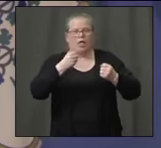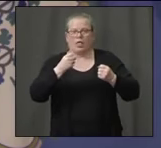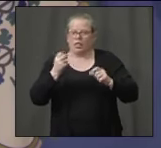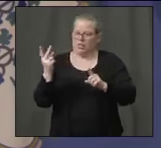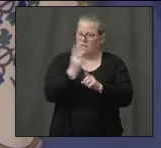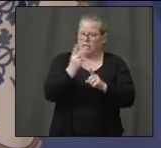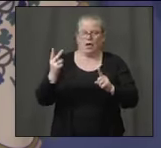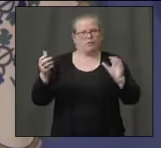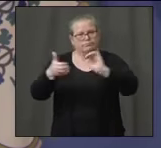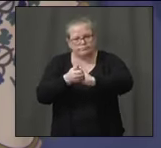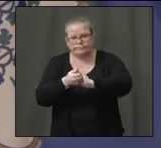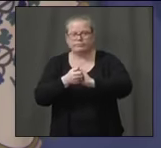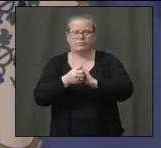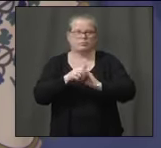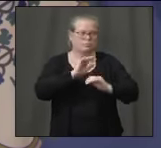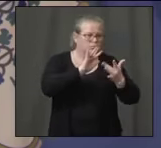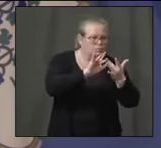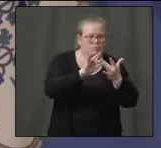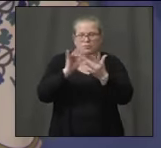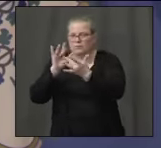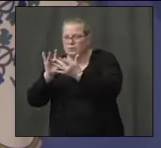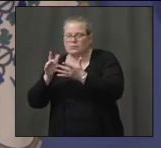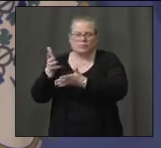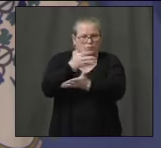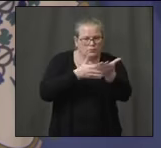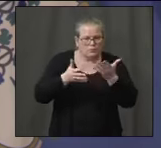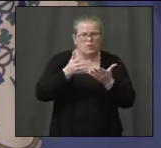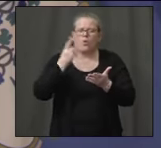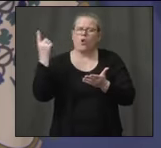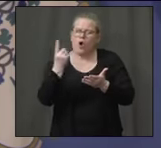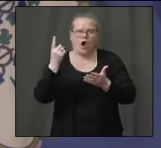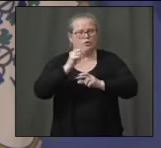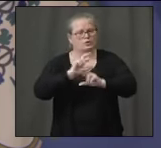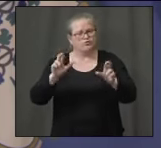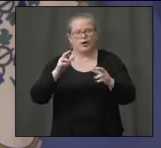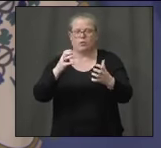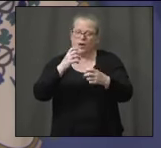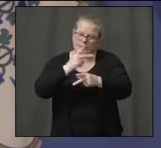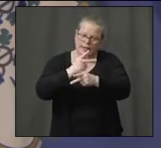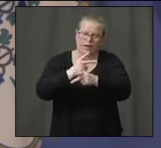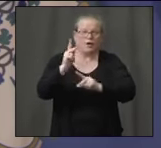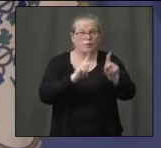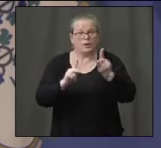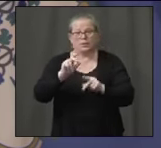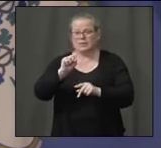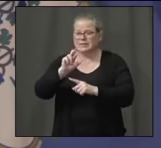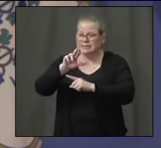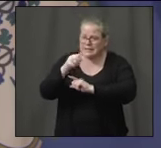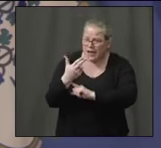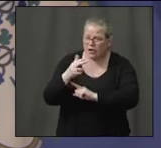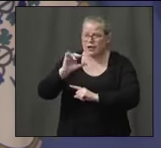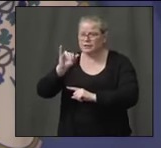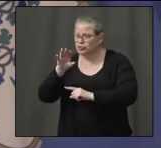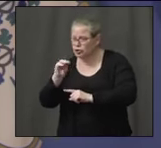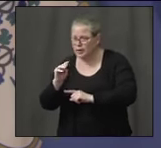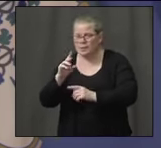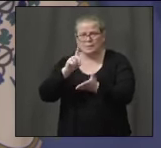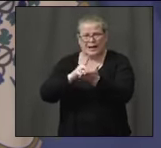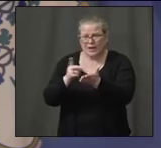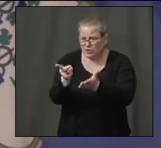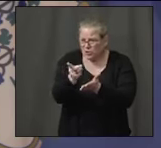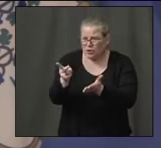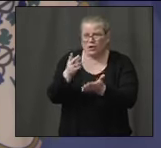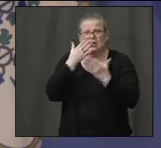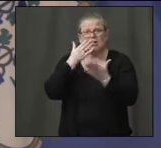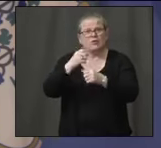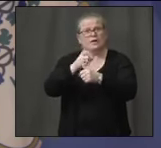tapped out. We always had enough capacity to take care of people. And Sarah and Jim, thank you for making sure that